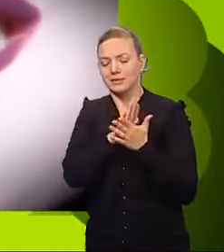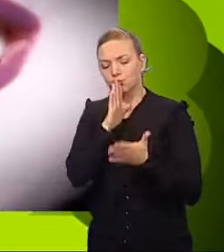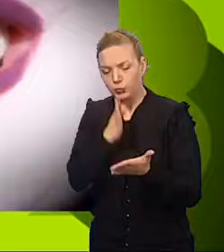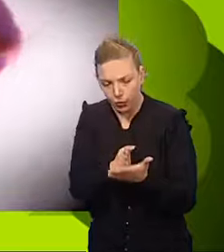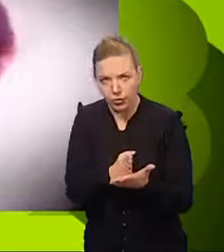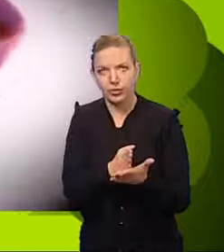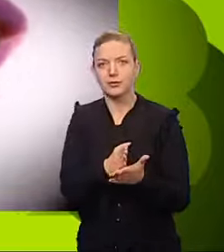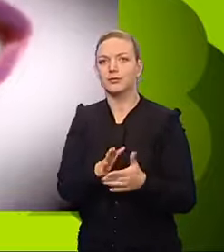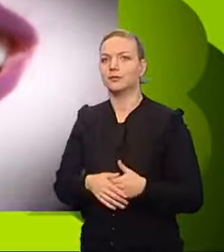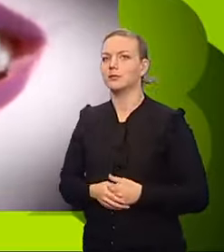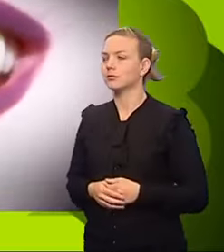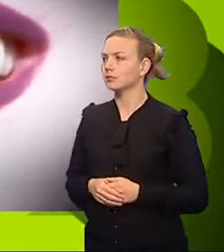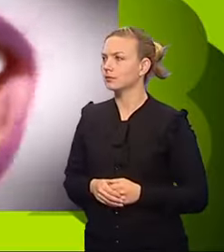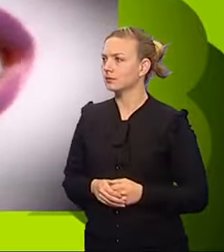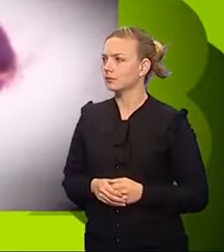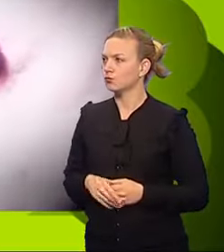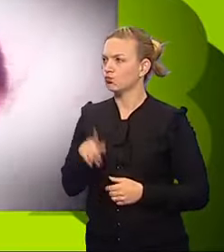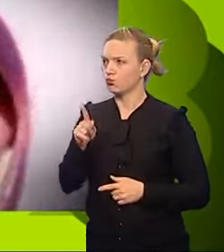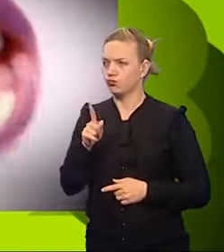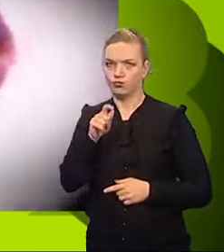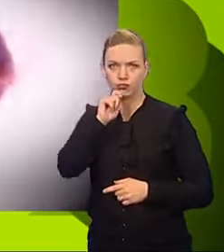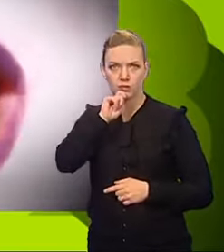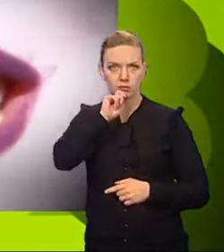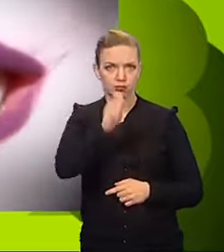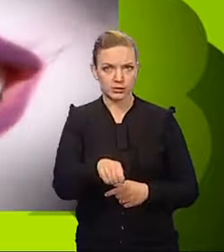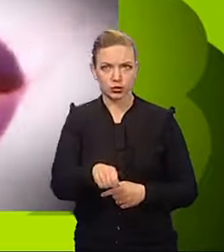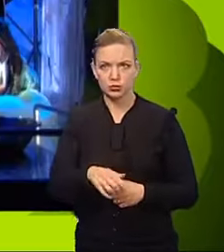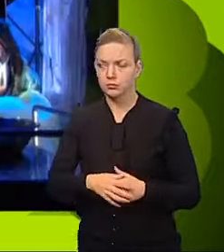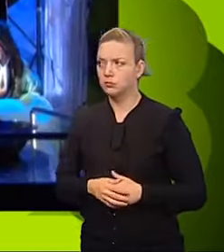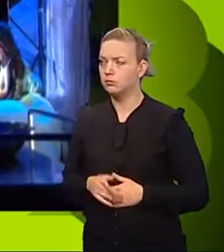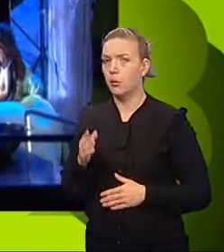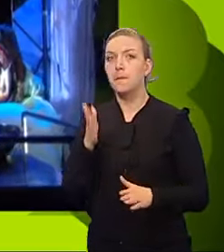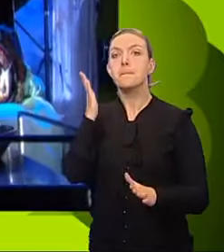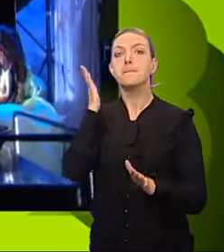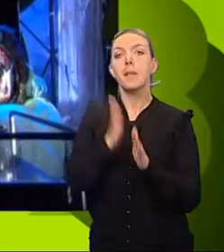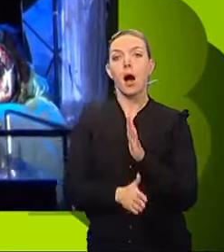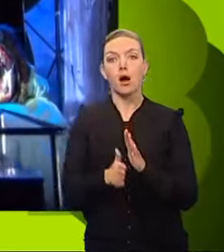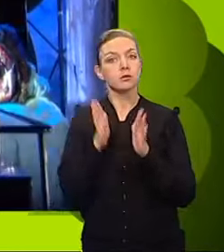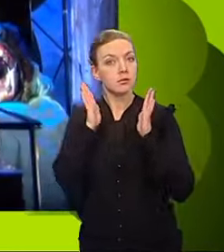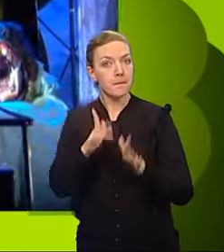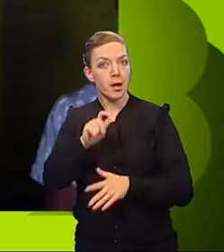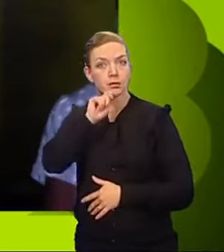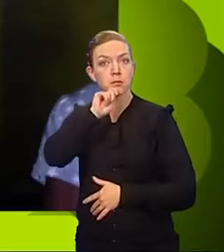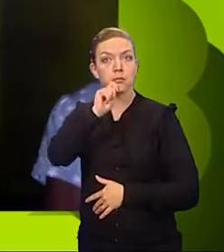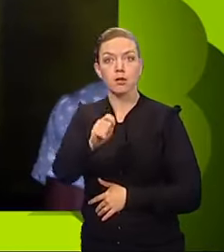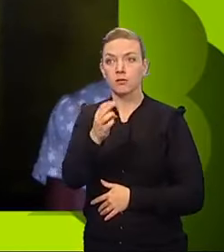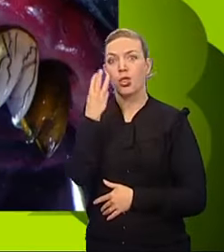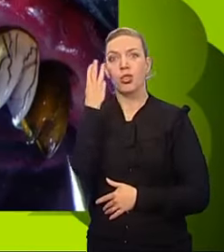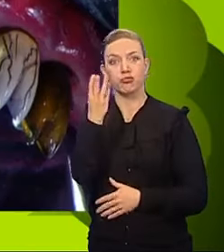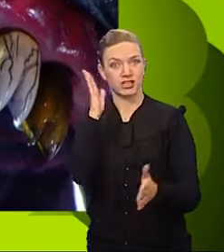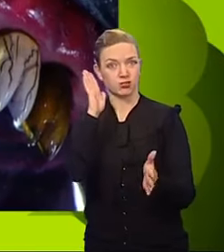Unfortunates. This is extraction. To pass, you must pull out three